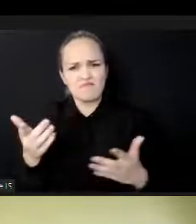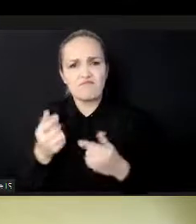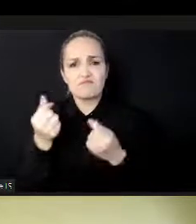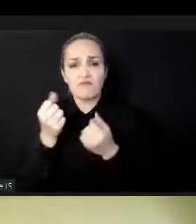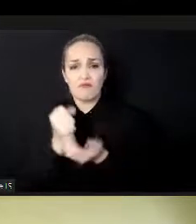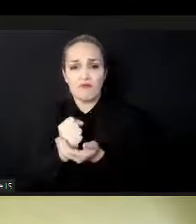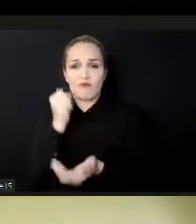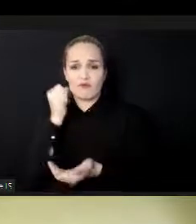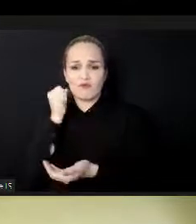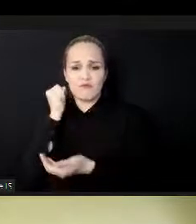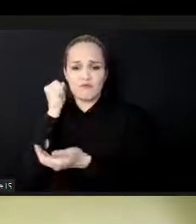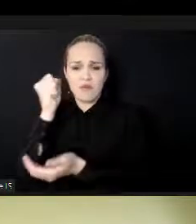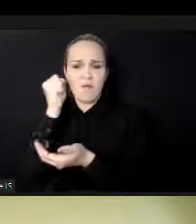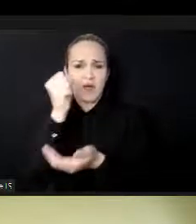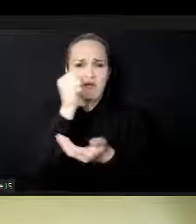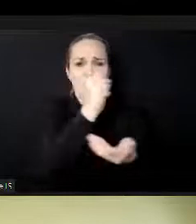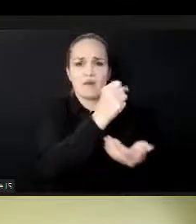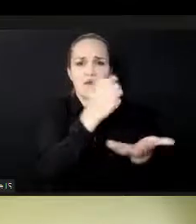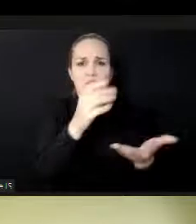industries.